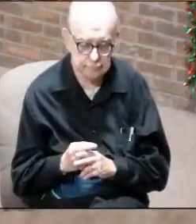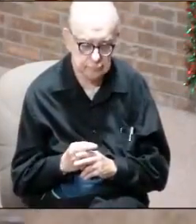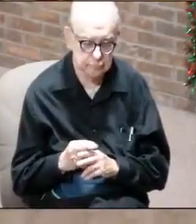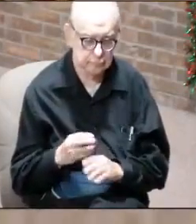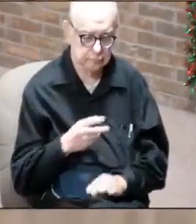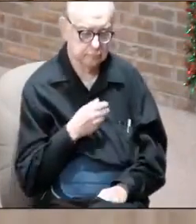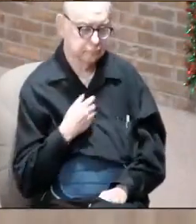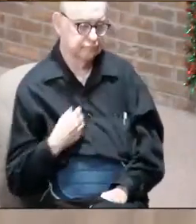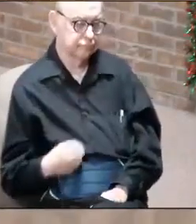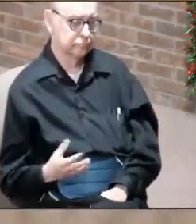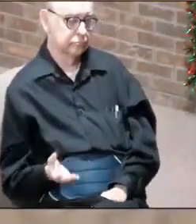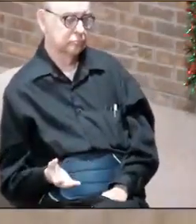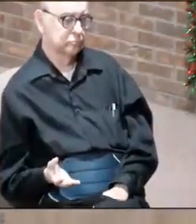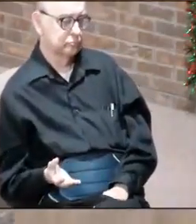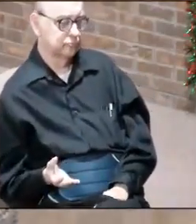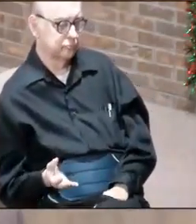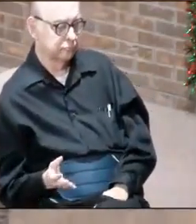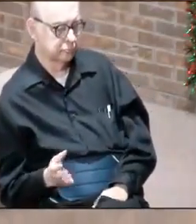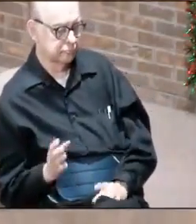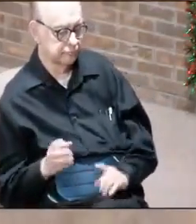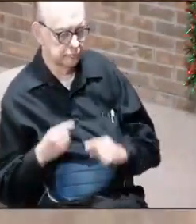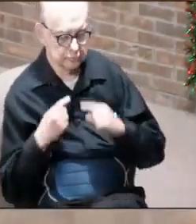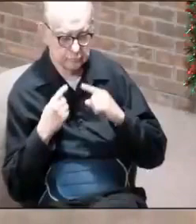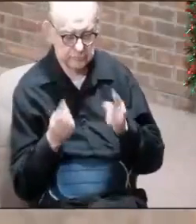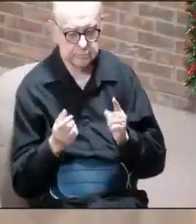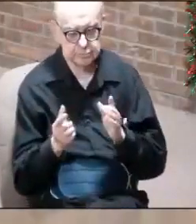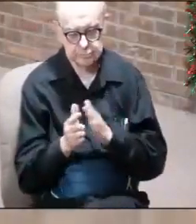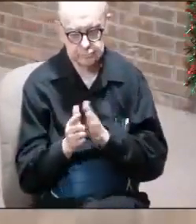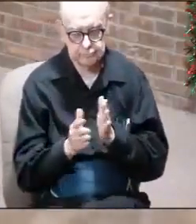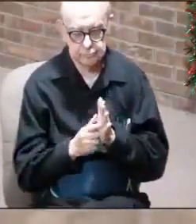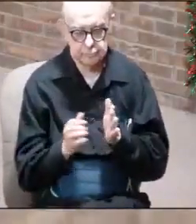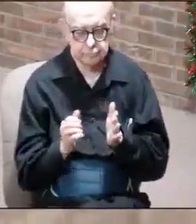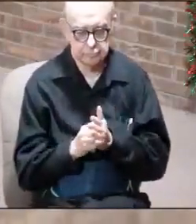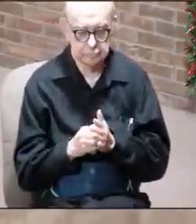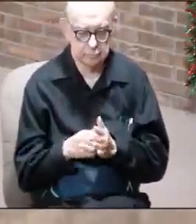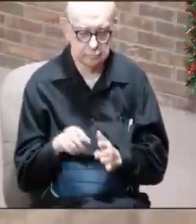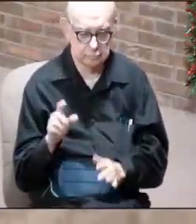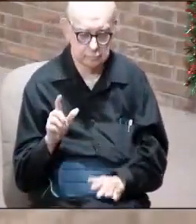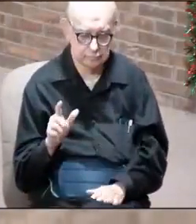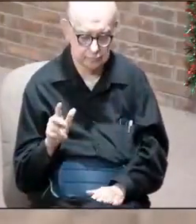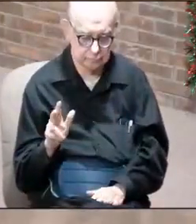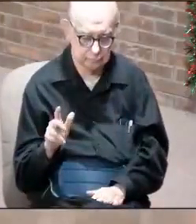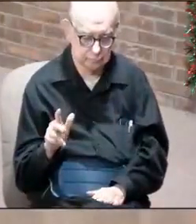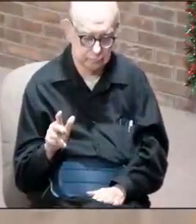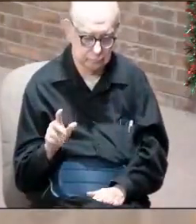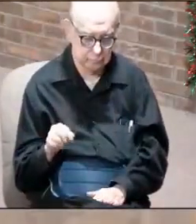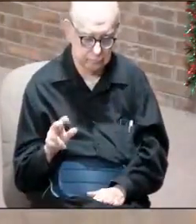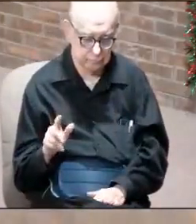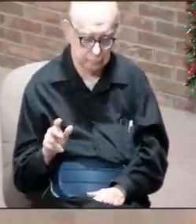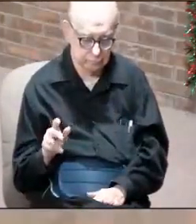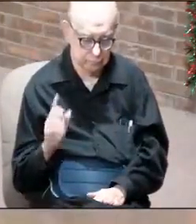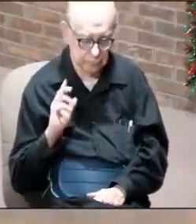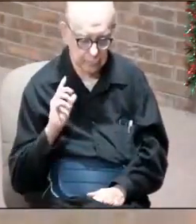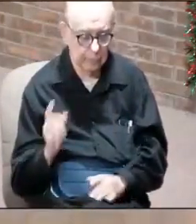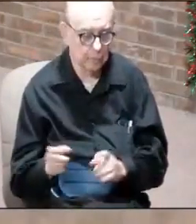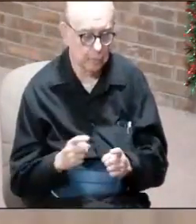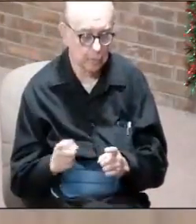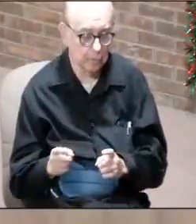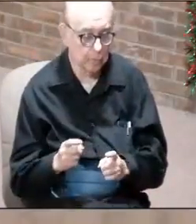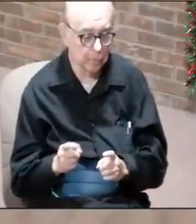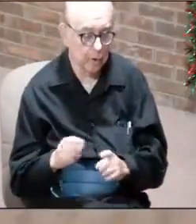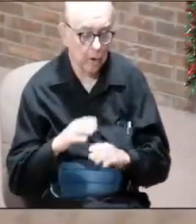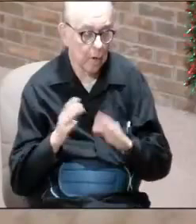China made an edict, a law, that said by 2025, we are going to rule the world.